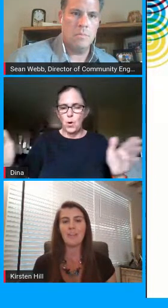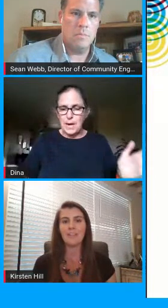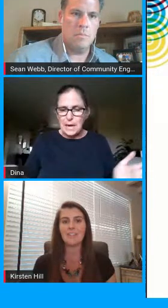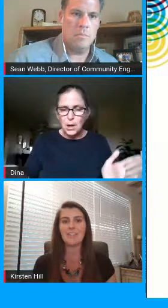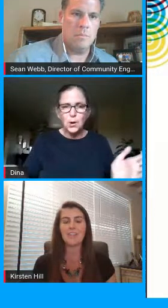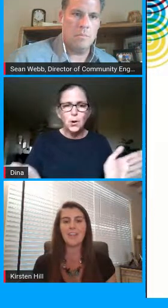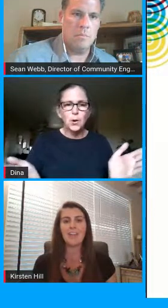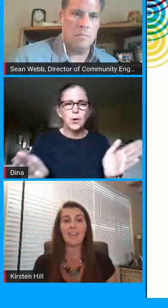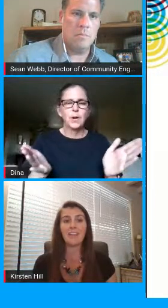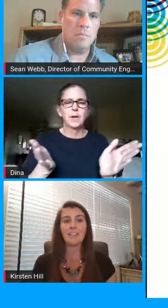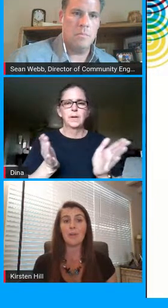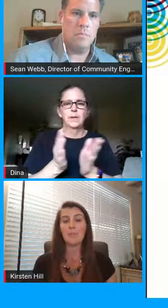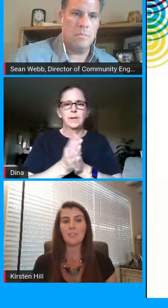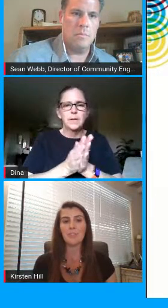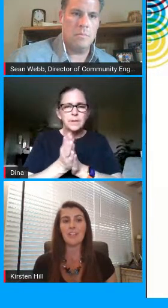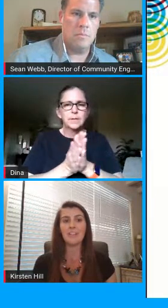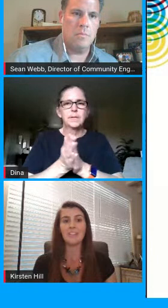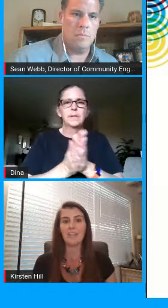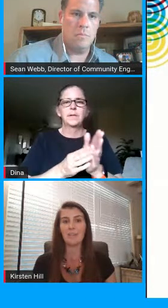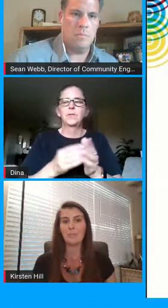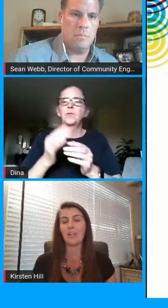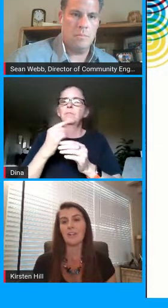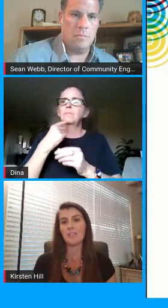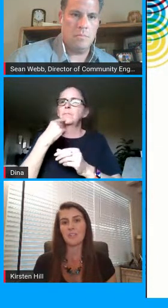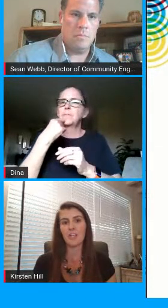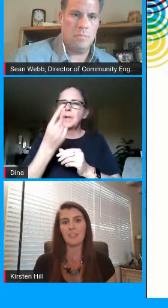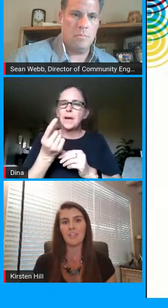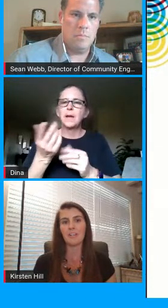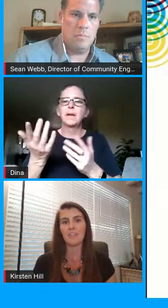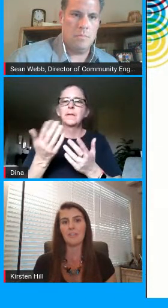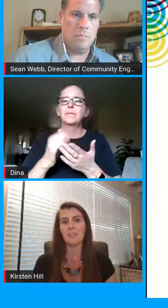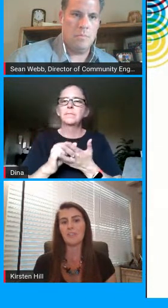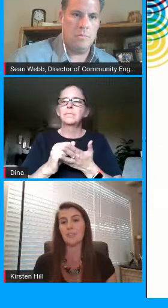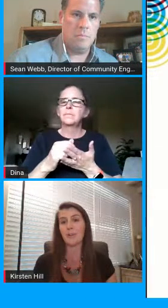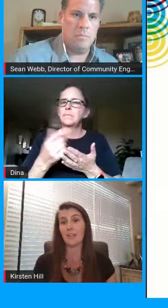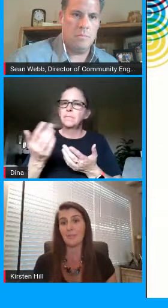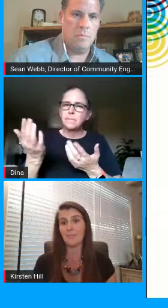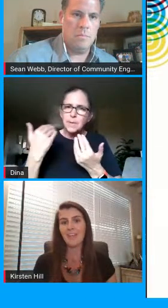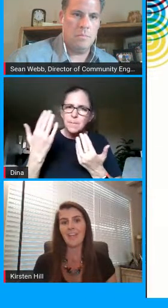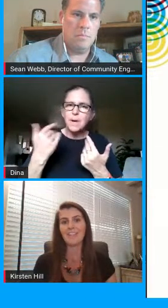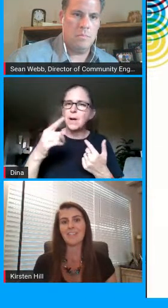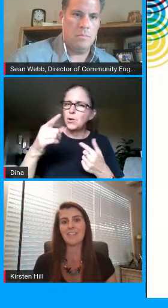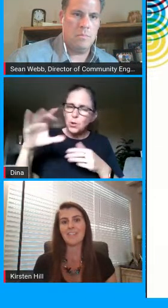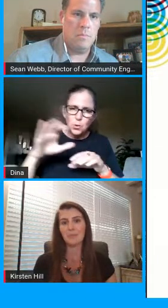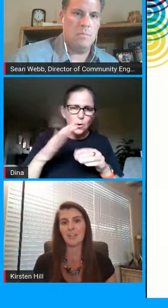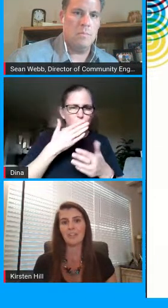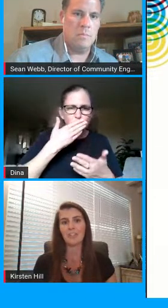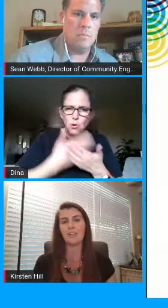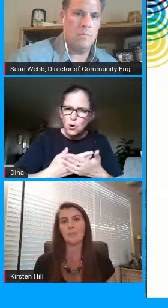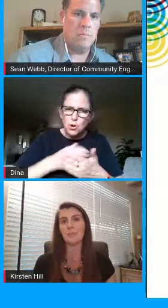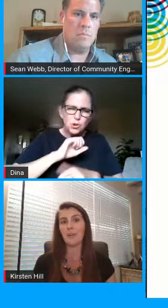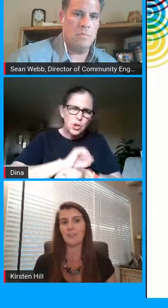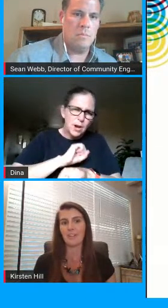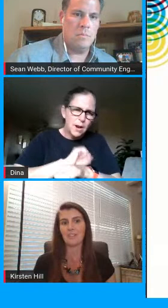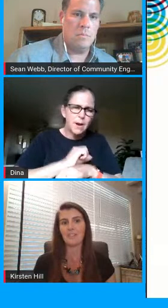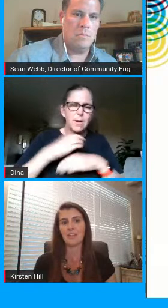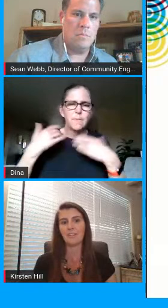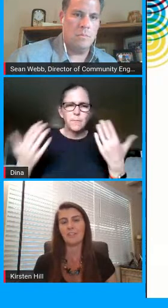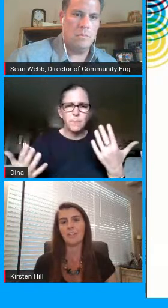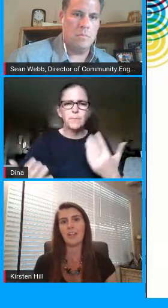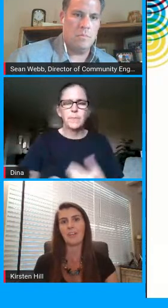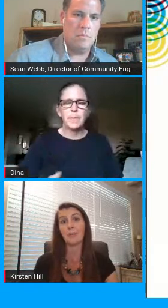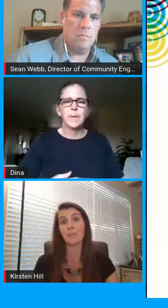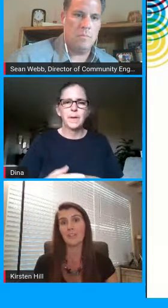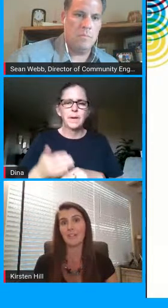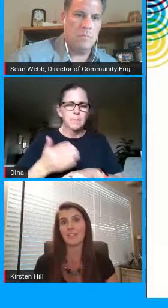independence and an opportunity to celebrate as your child checks off each to-do item and celebrate your child's progress